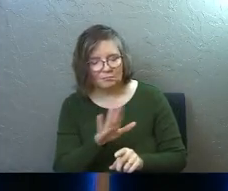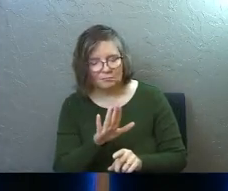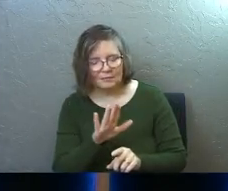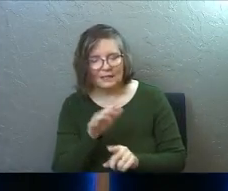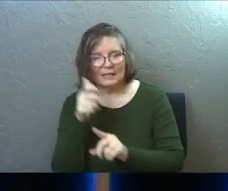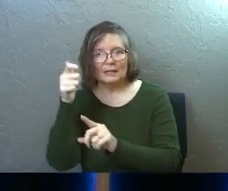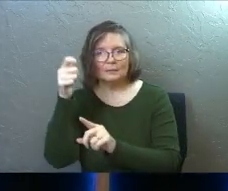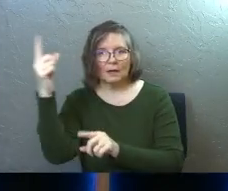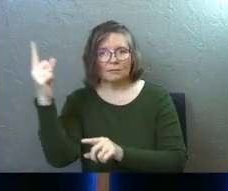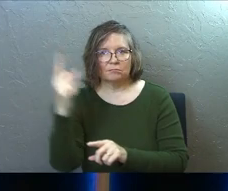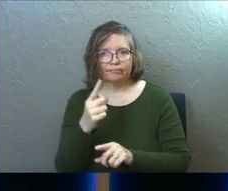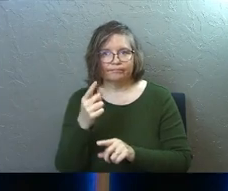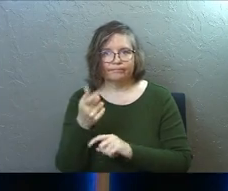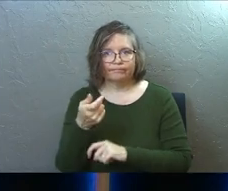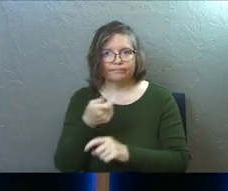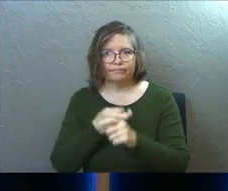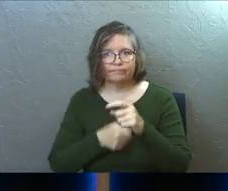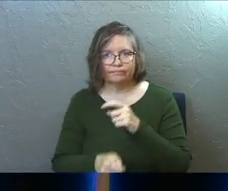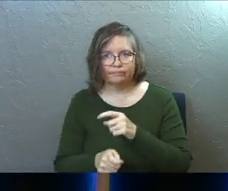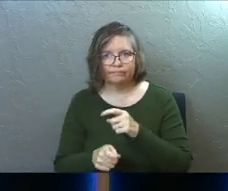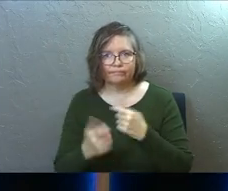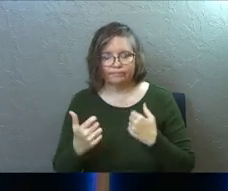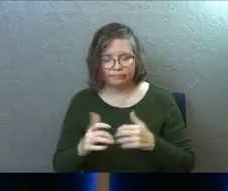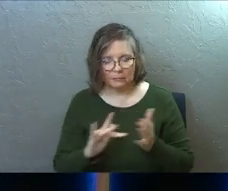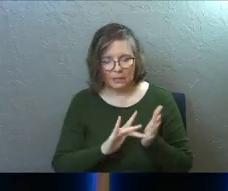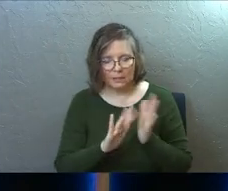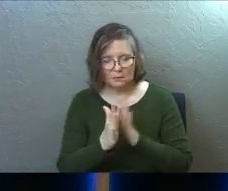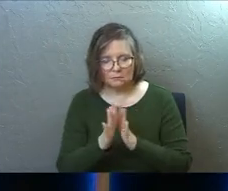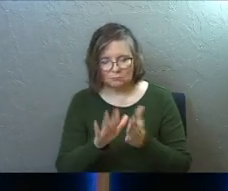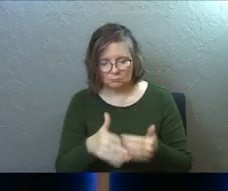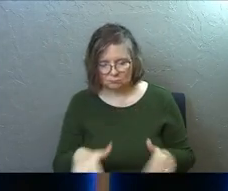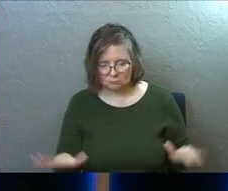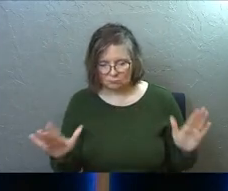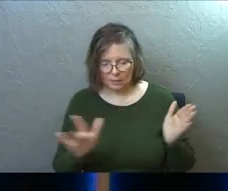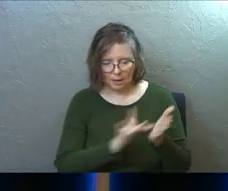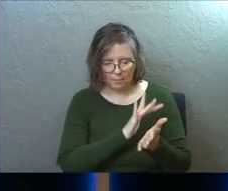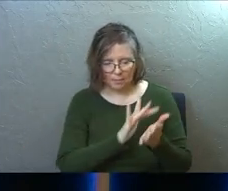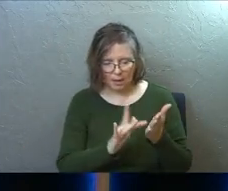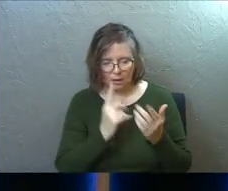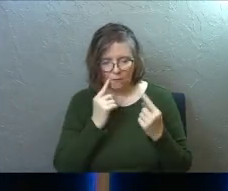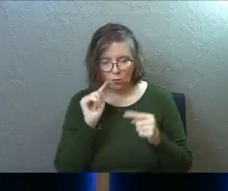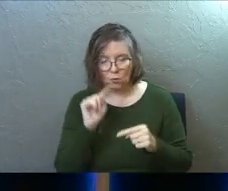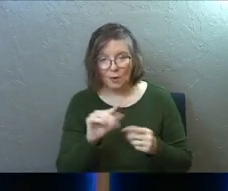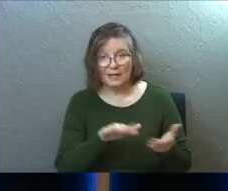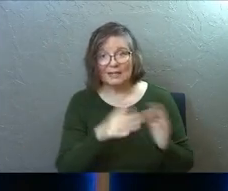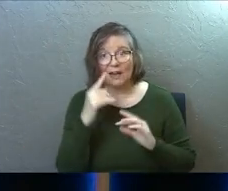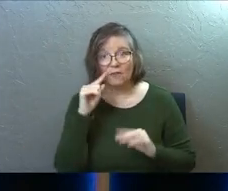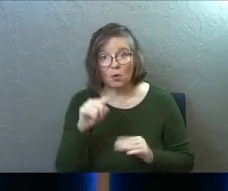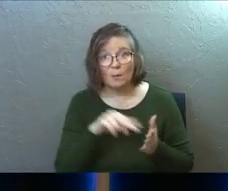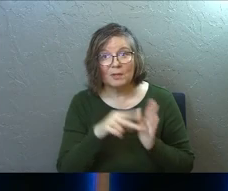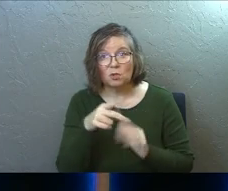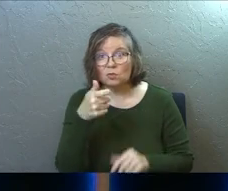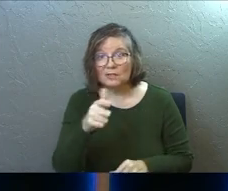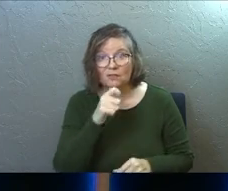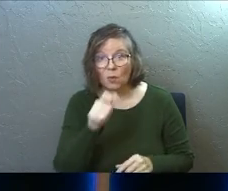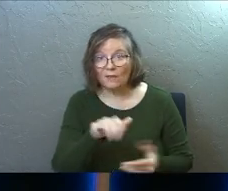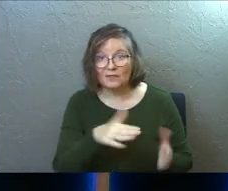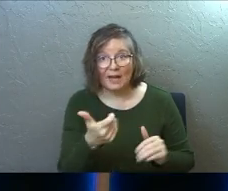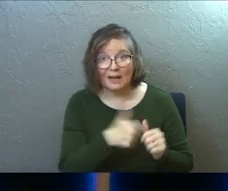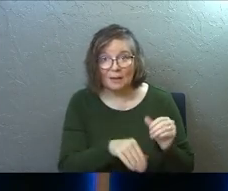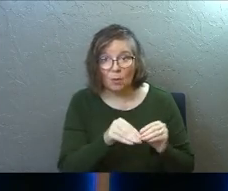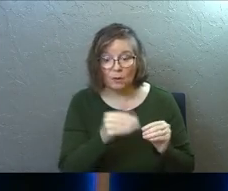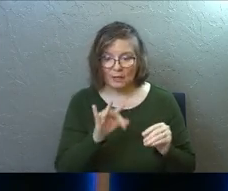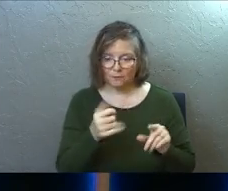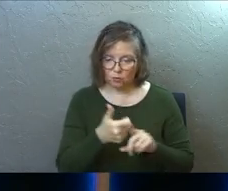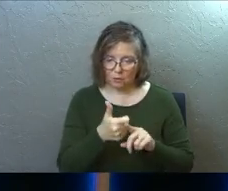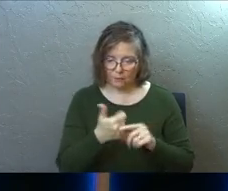he died for you for real. And when he died for you, that means you don't have to die anymore. And if you surrender yourself